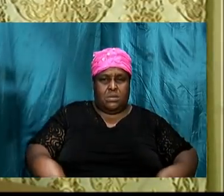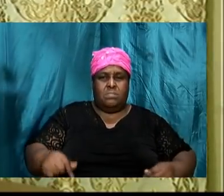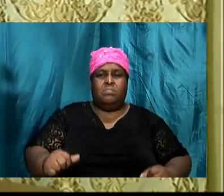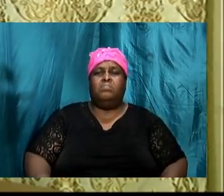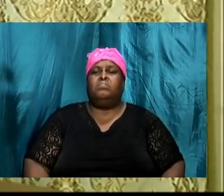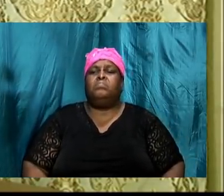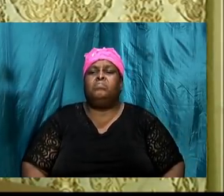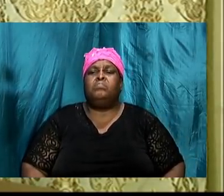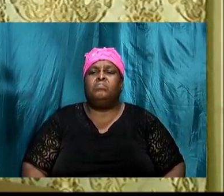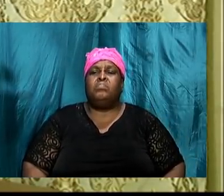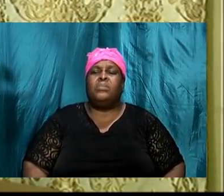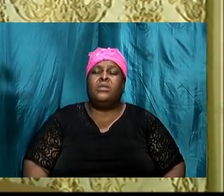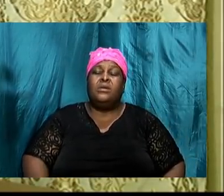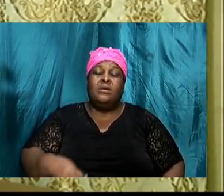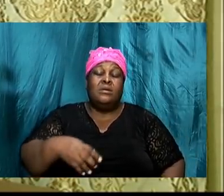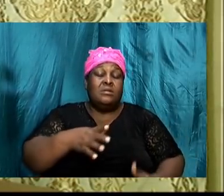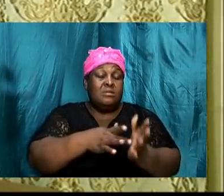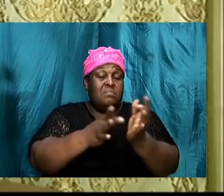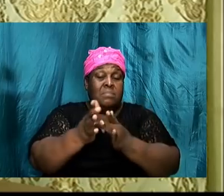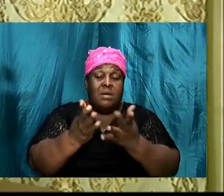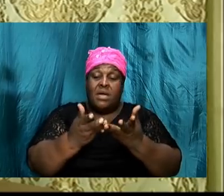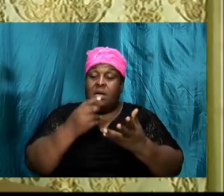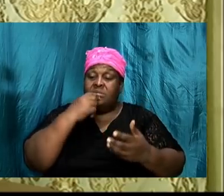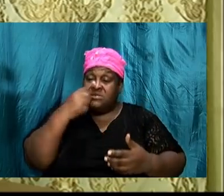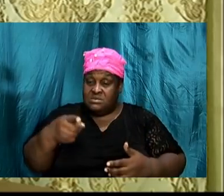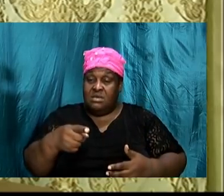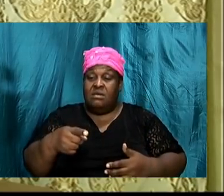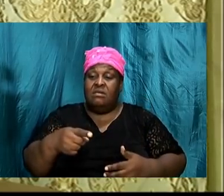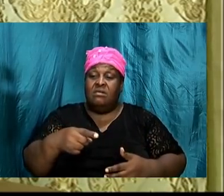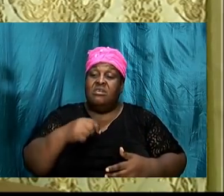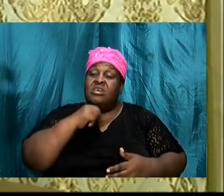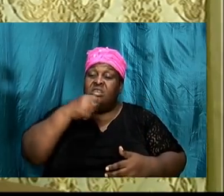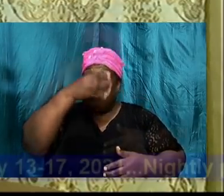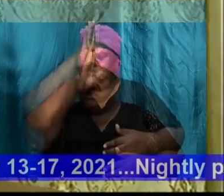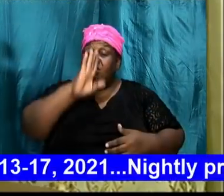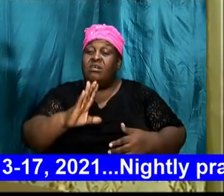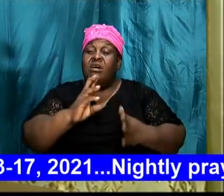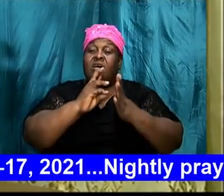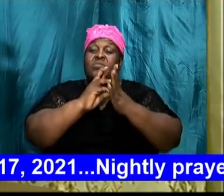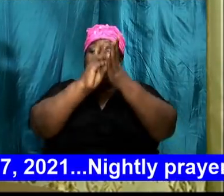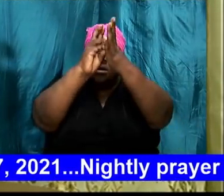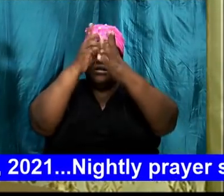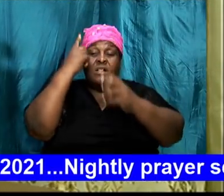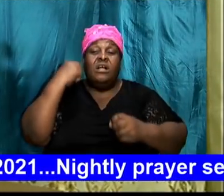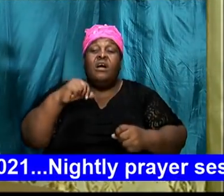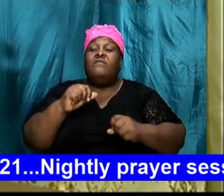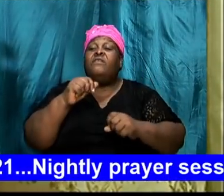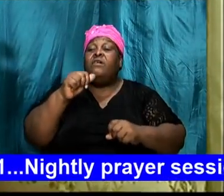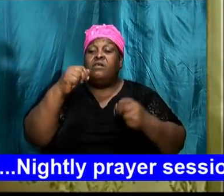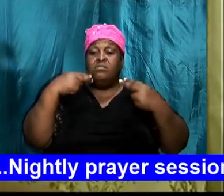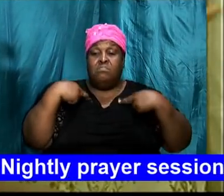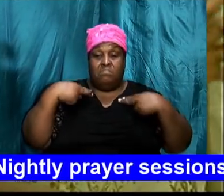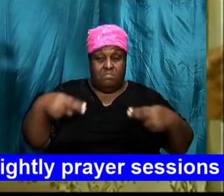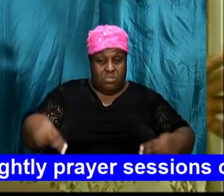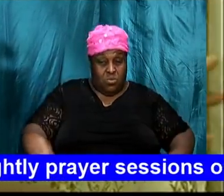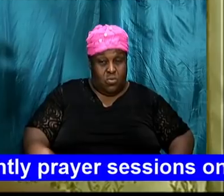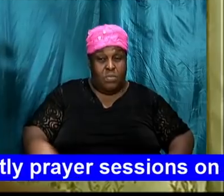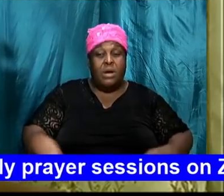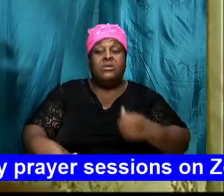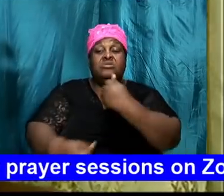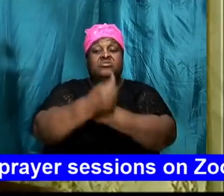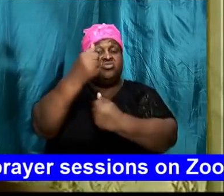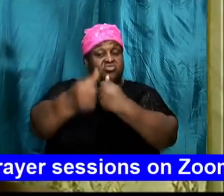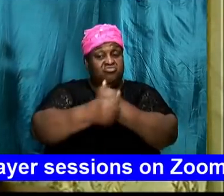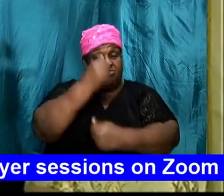says it is not His will for any to perish, but that all should come to repentance. And that is God's divine will,